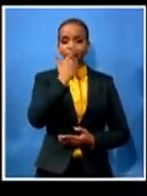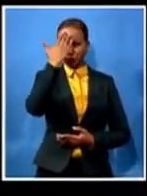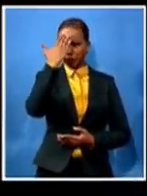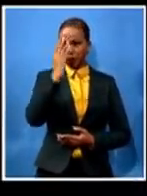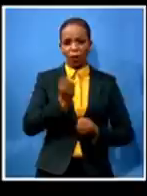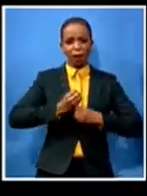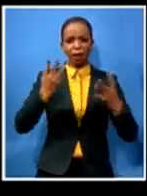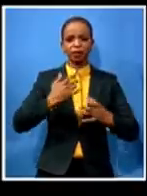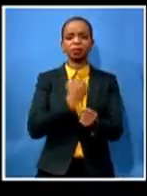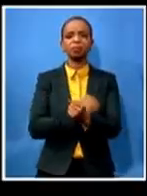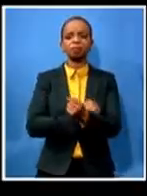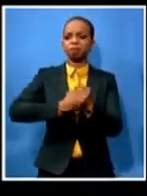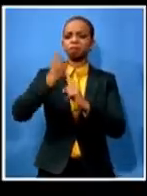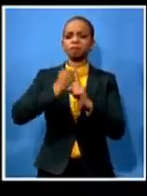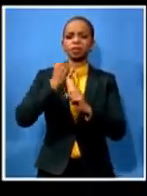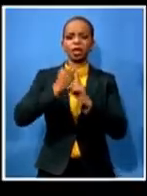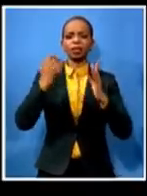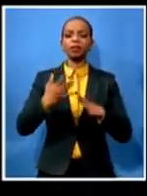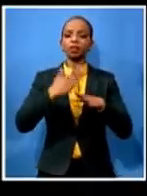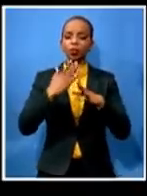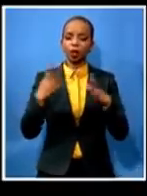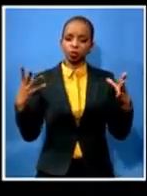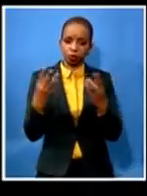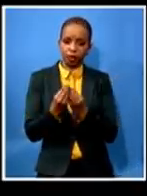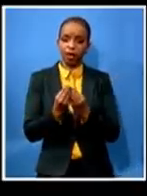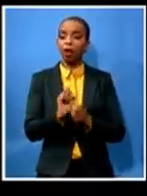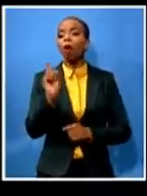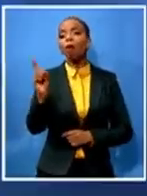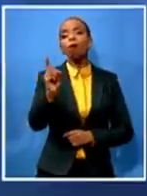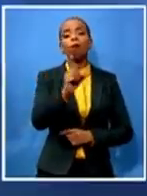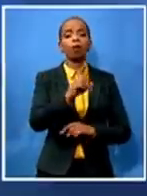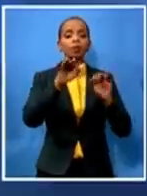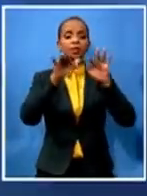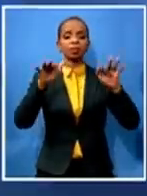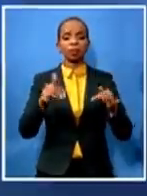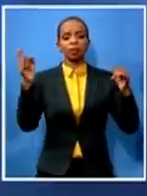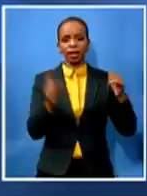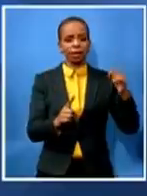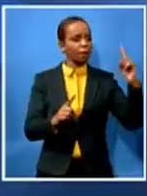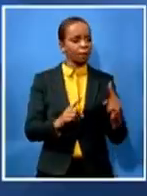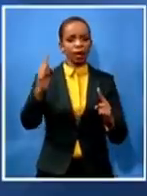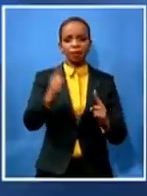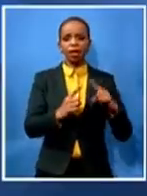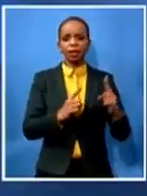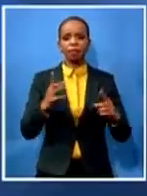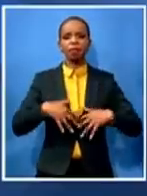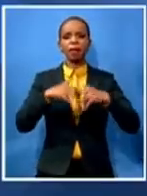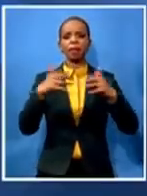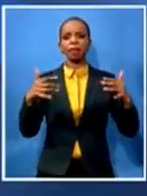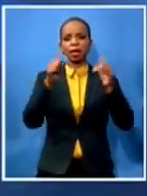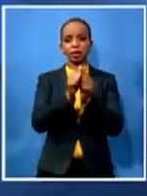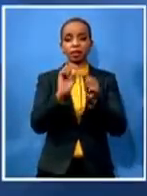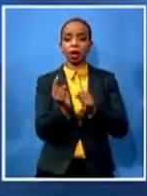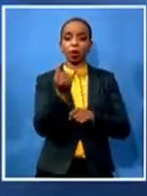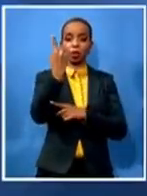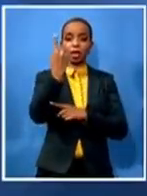and all these people came forward and in this partnership it was not only busasa there were other institutions that